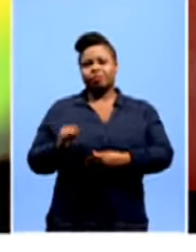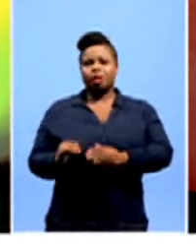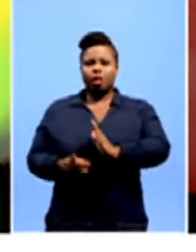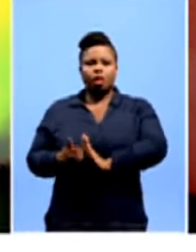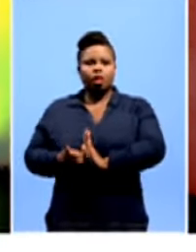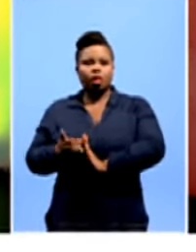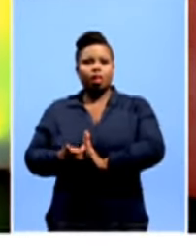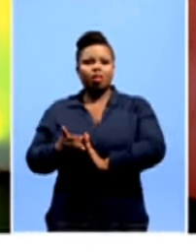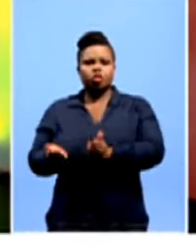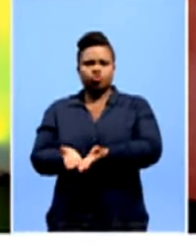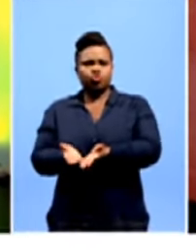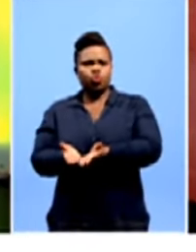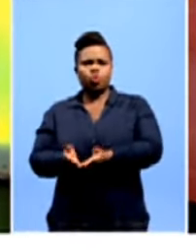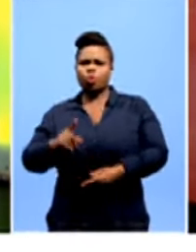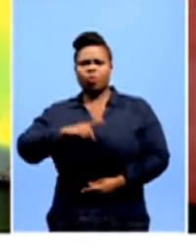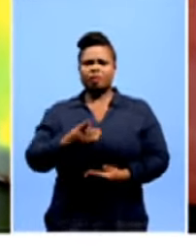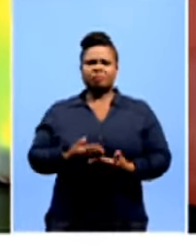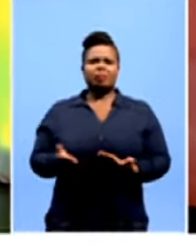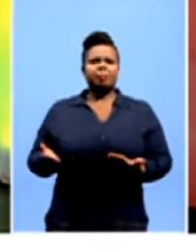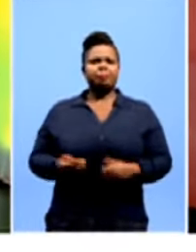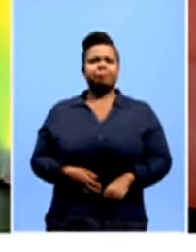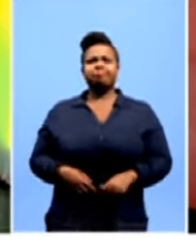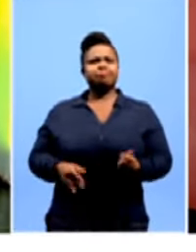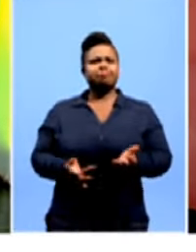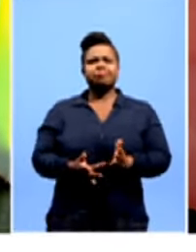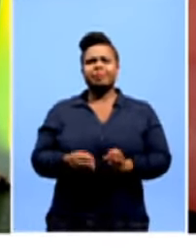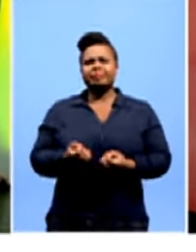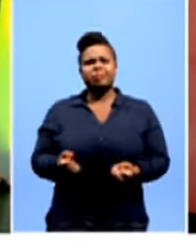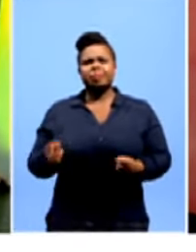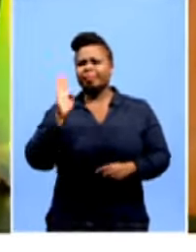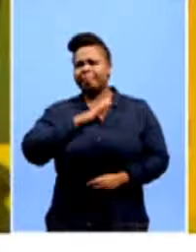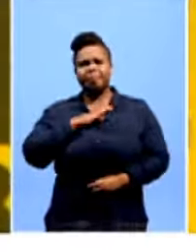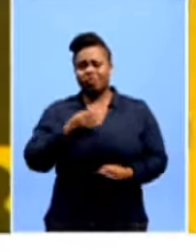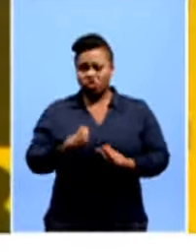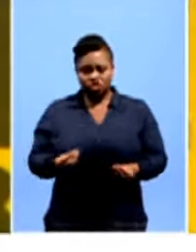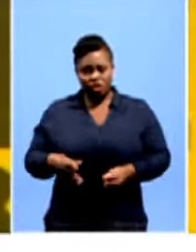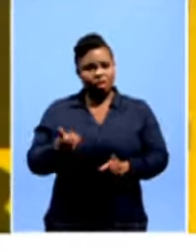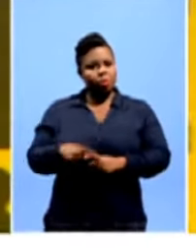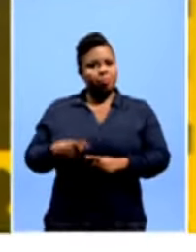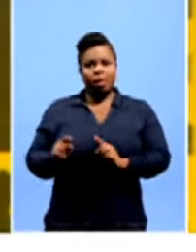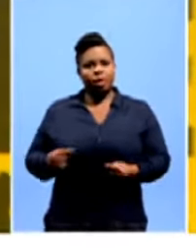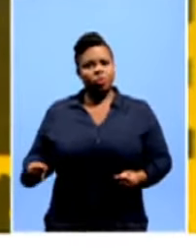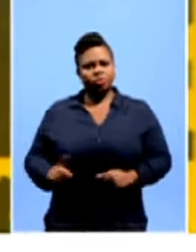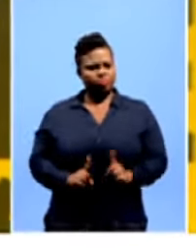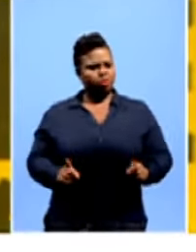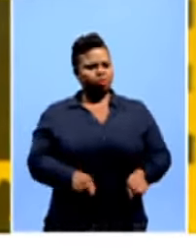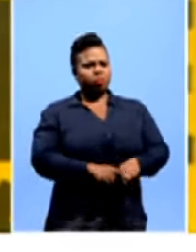our schools in the locations where there are no infrastructure for kids to play at that level, and yet you want quality players to play at that